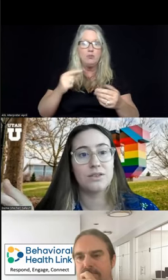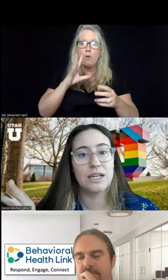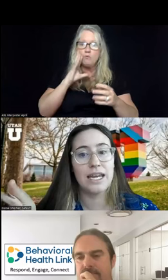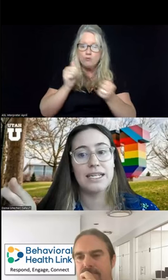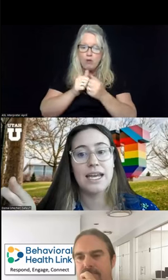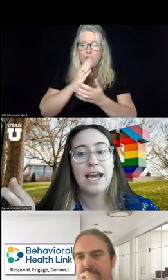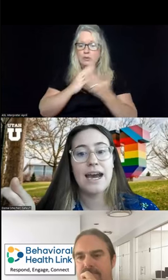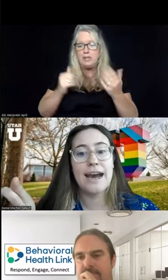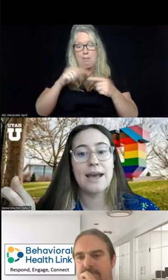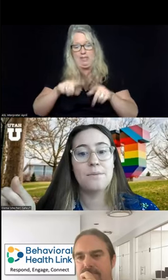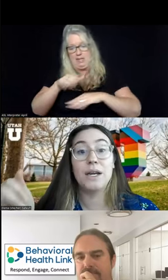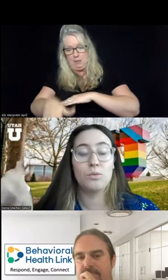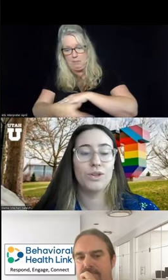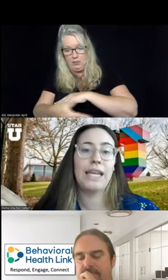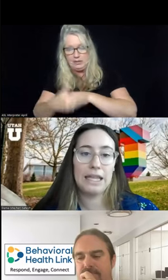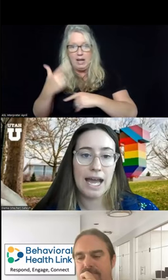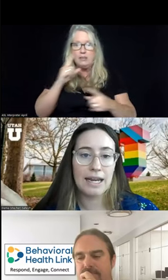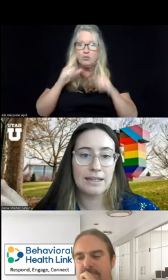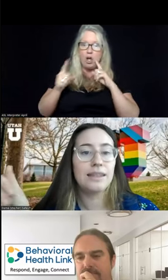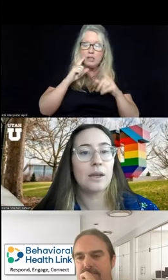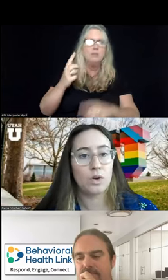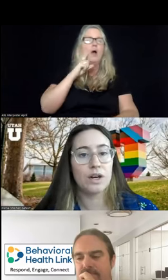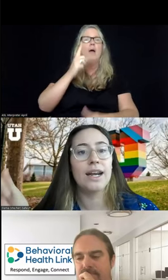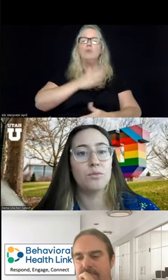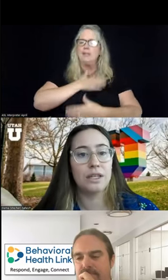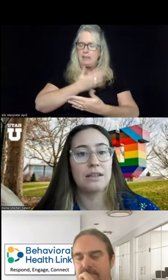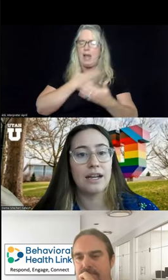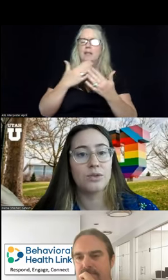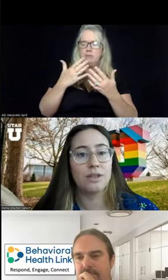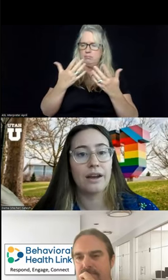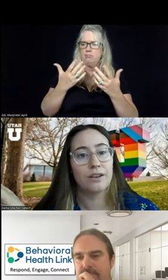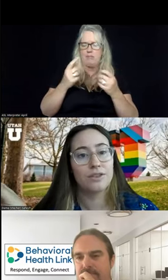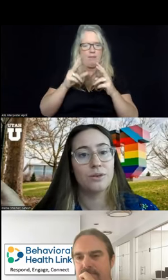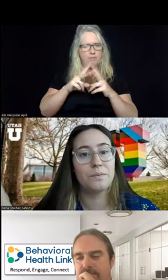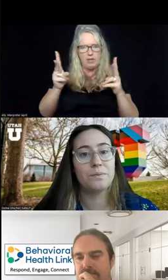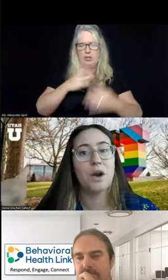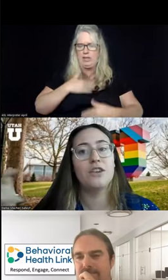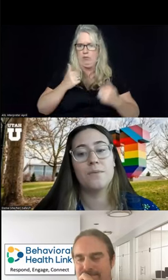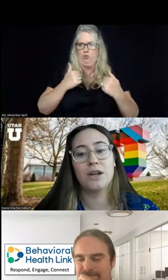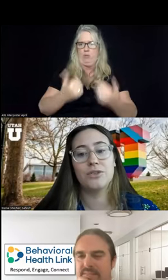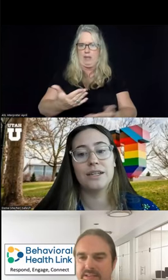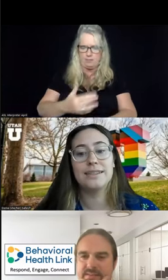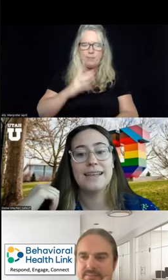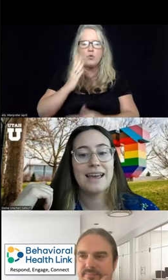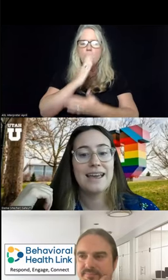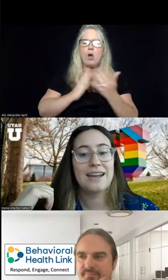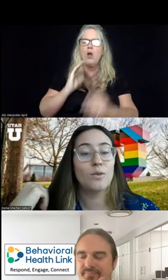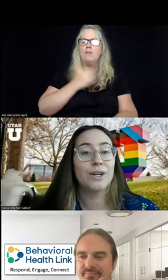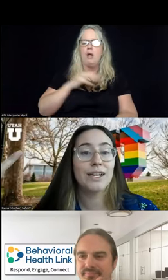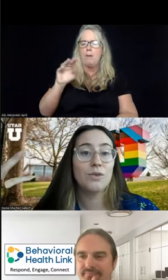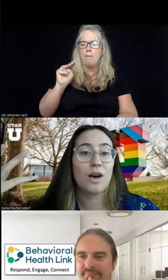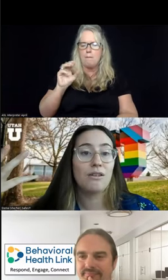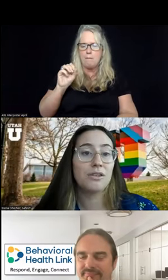someone in the middle of the night, but I'm really glad that they were and I'm really glad you were there. So part of our mantra is,